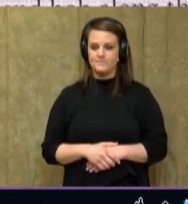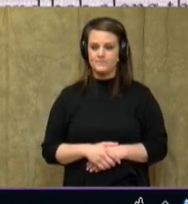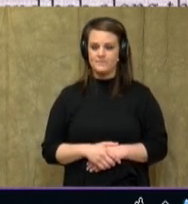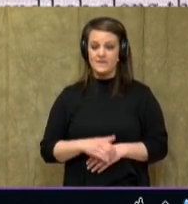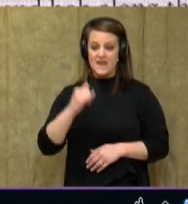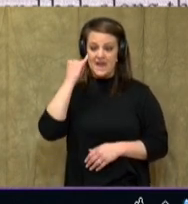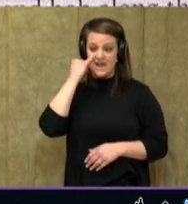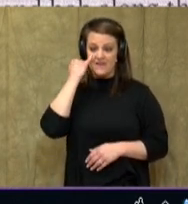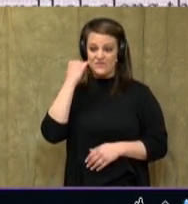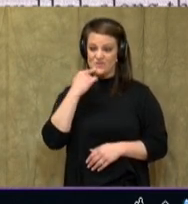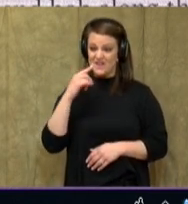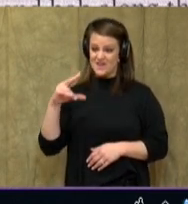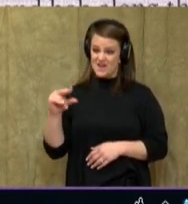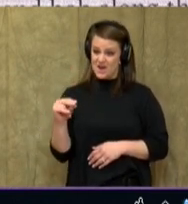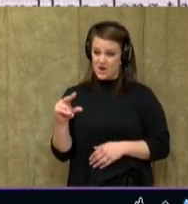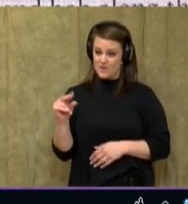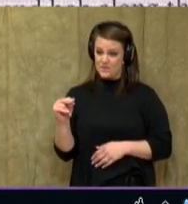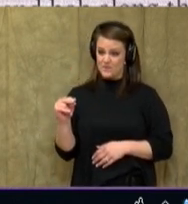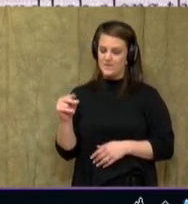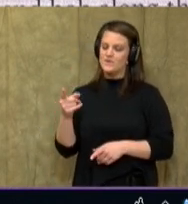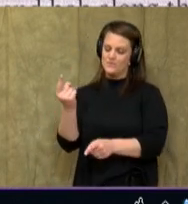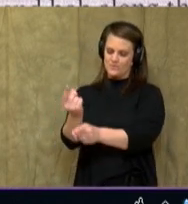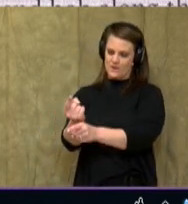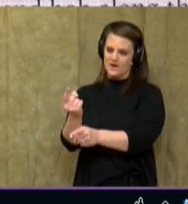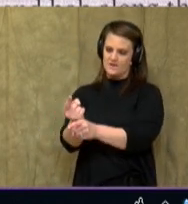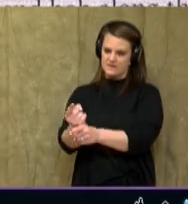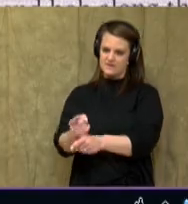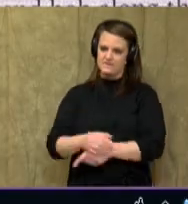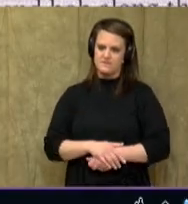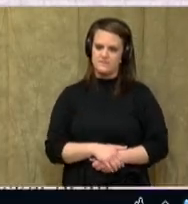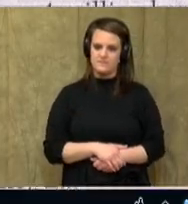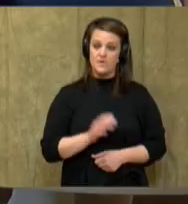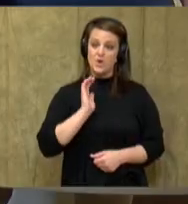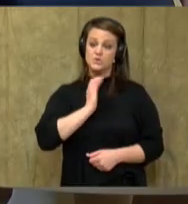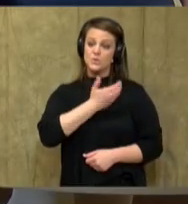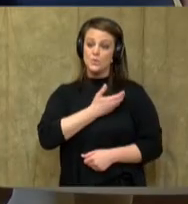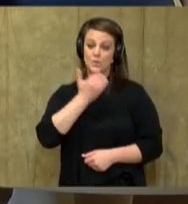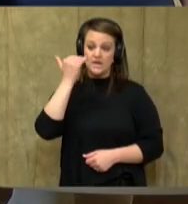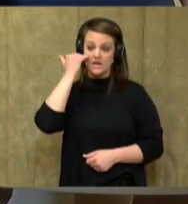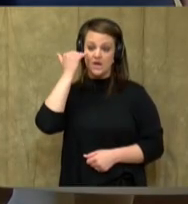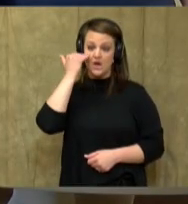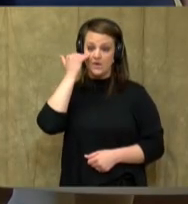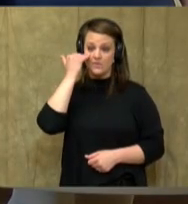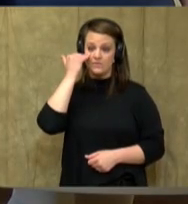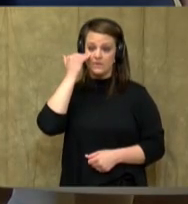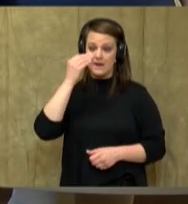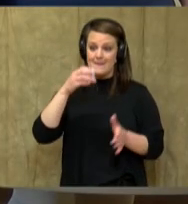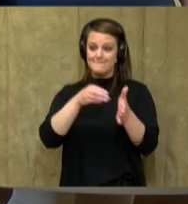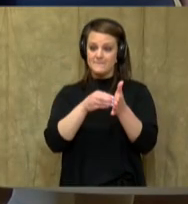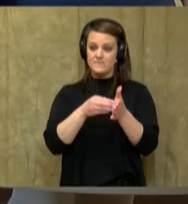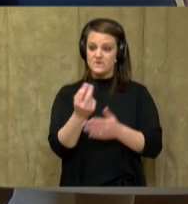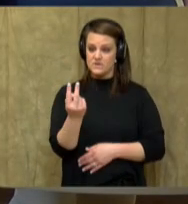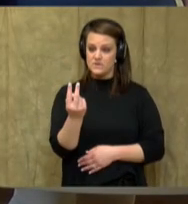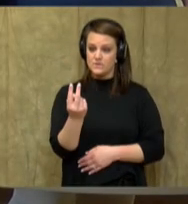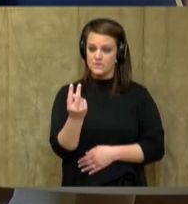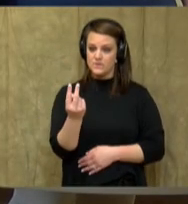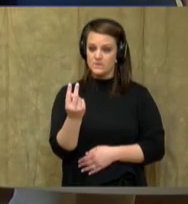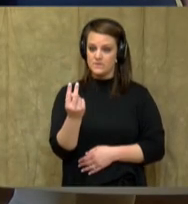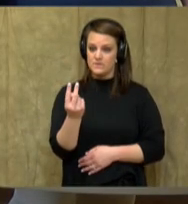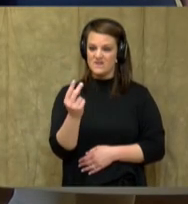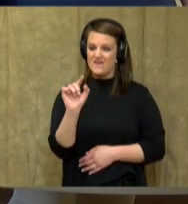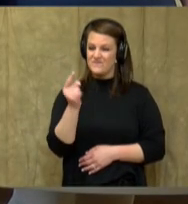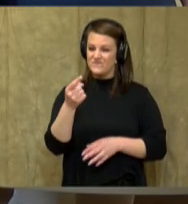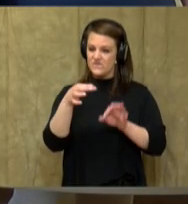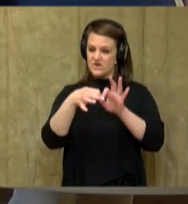If you said no, you are correct. We know that right here in paragraph 2, this